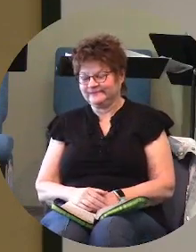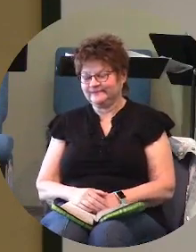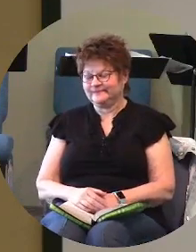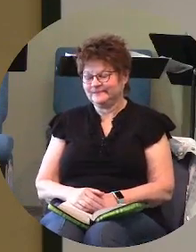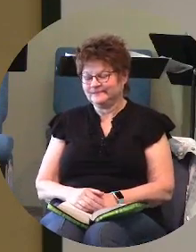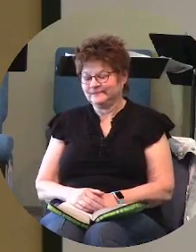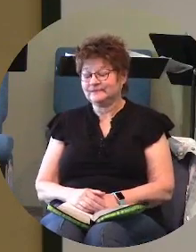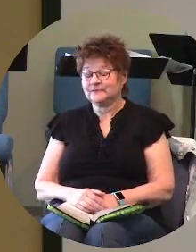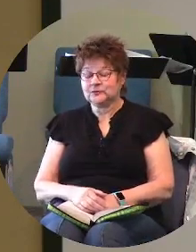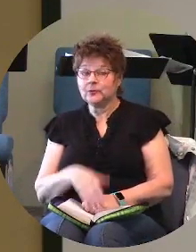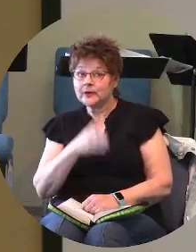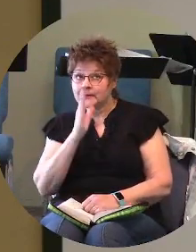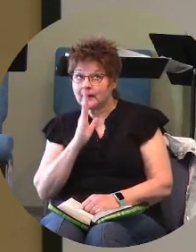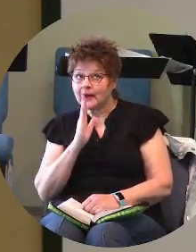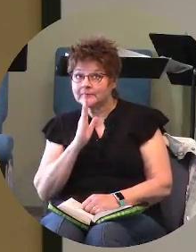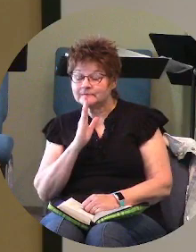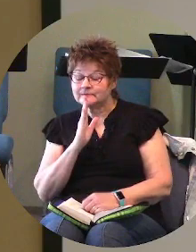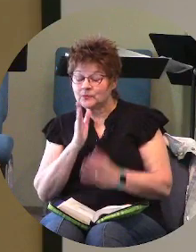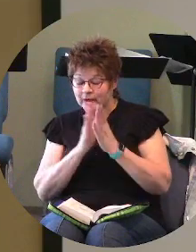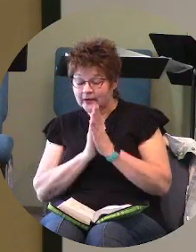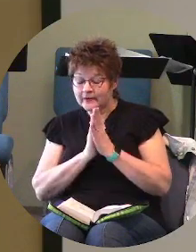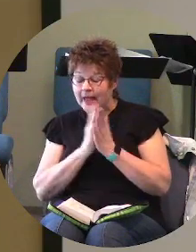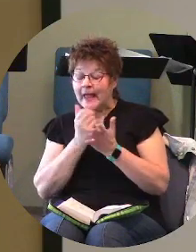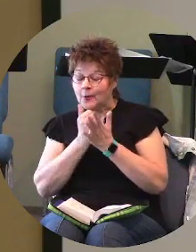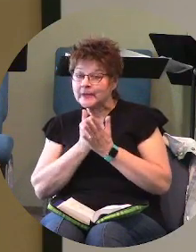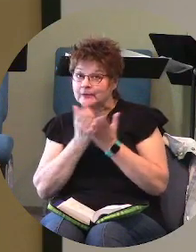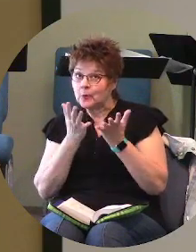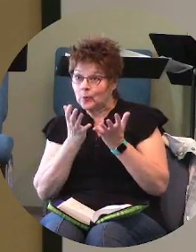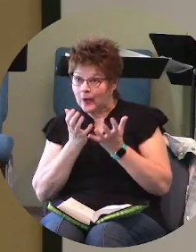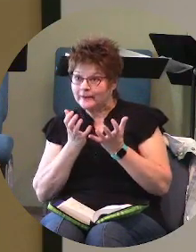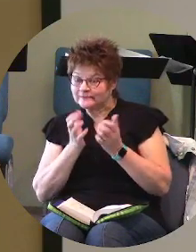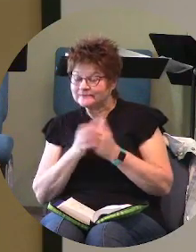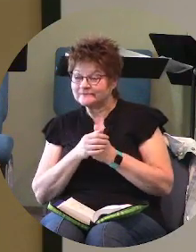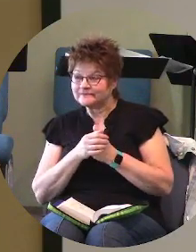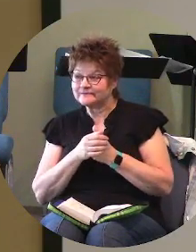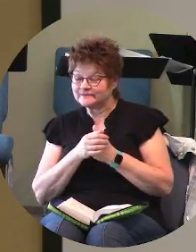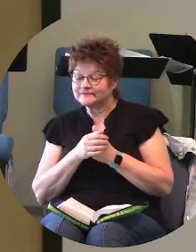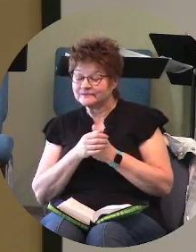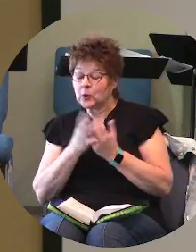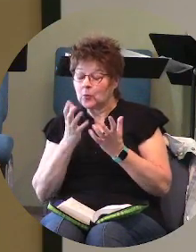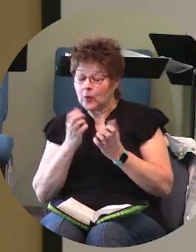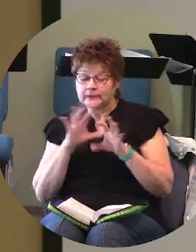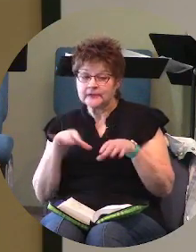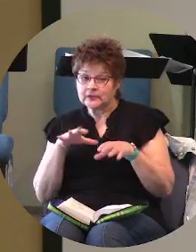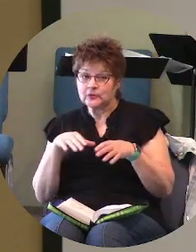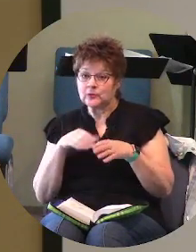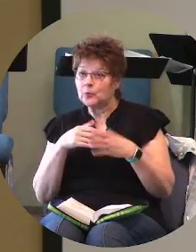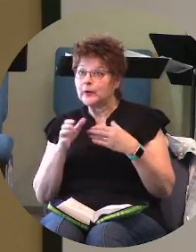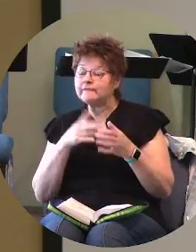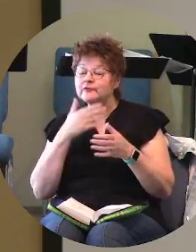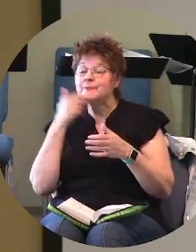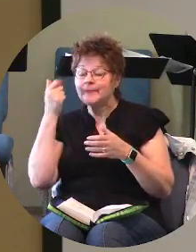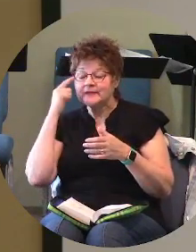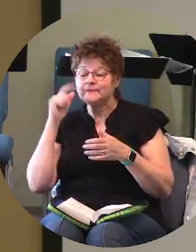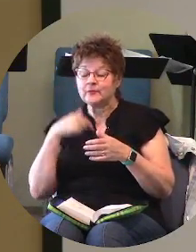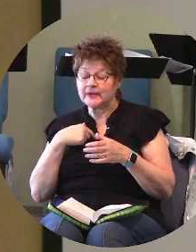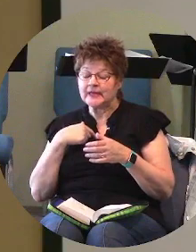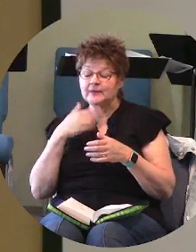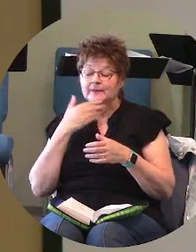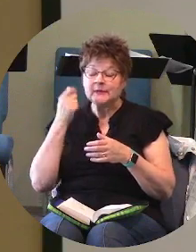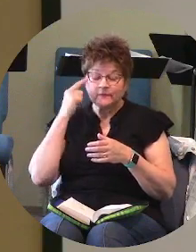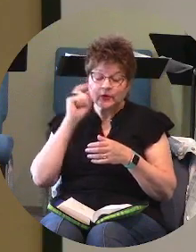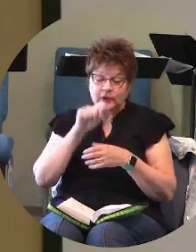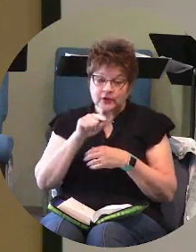so god here's it would be the prayer god help me to want to god help me to want to do what's best for me what's best for you